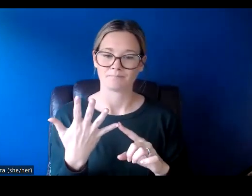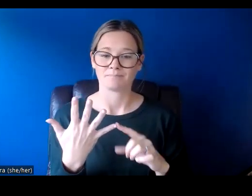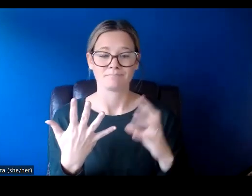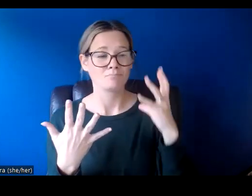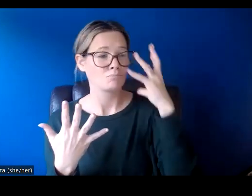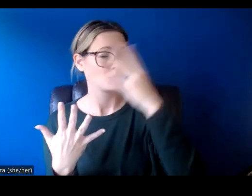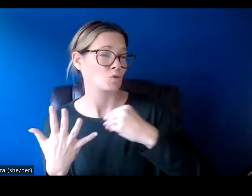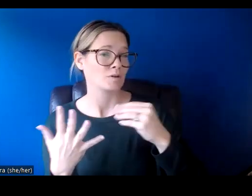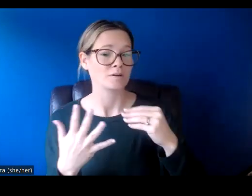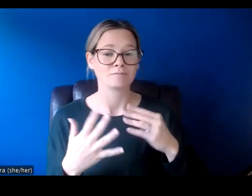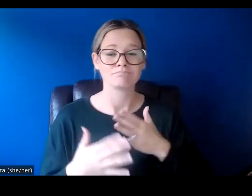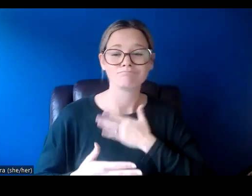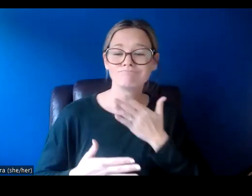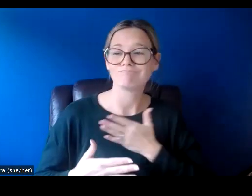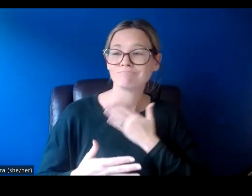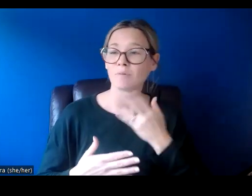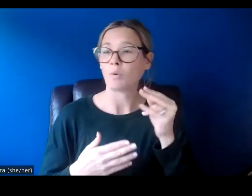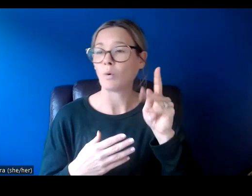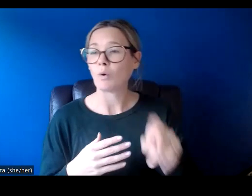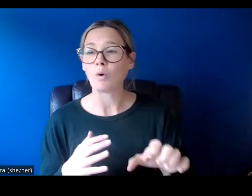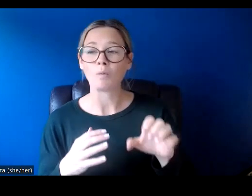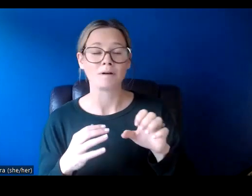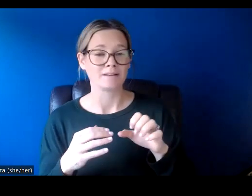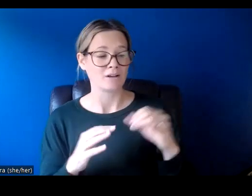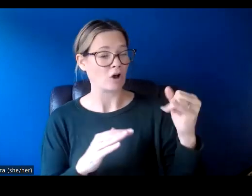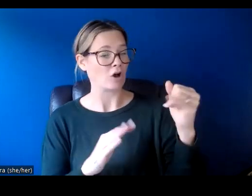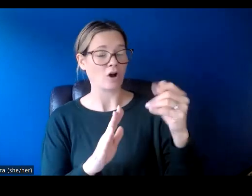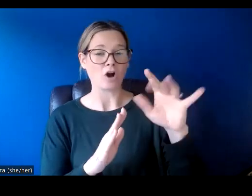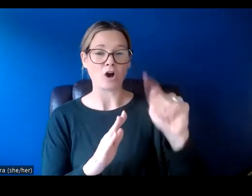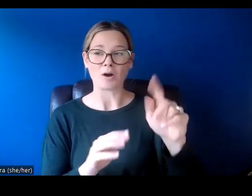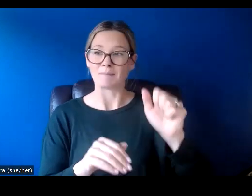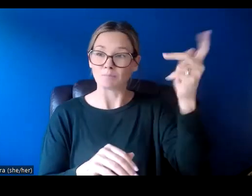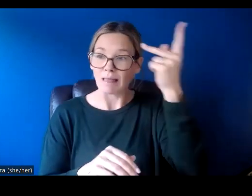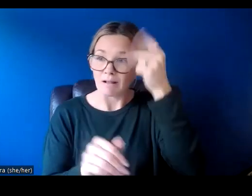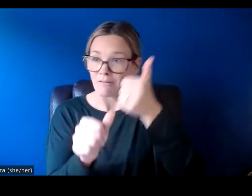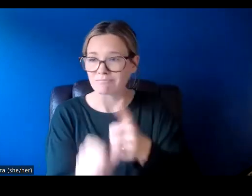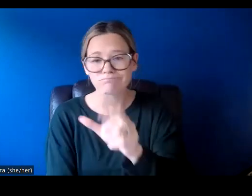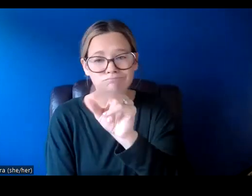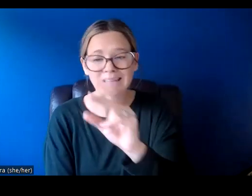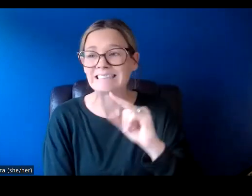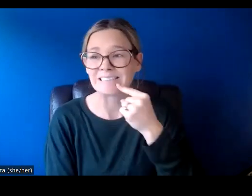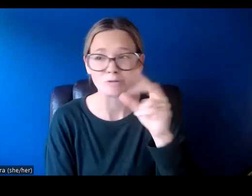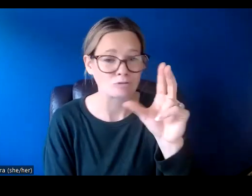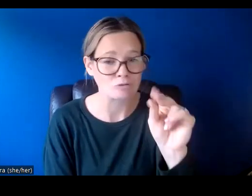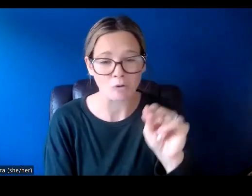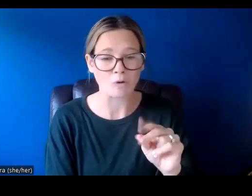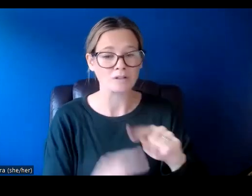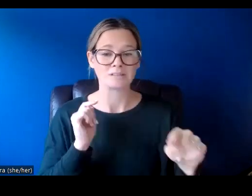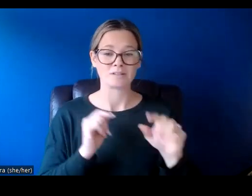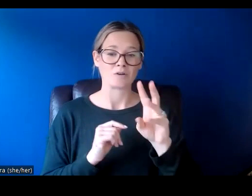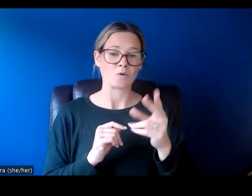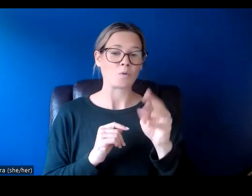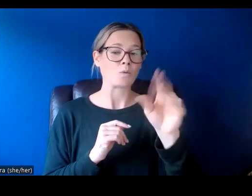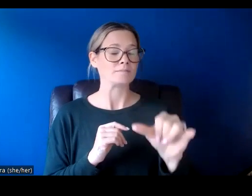whimsy, and hope. So art doesn't have to be political or serious. You can use this program to introduce whimsy, surprise,